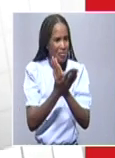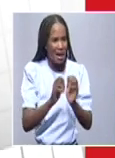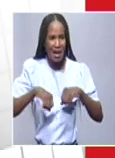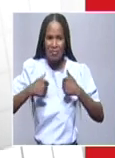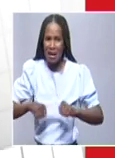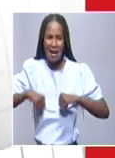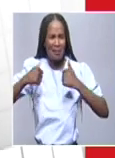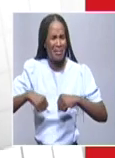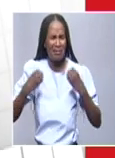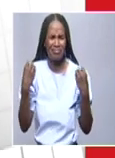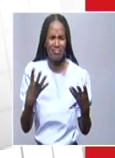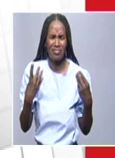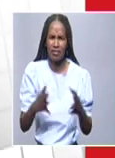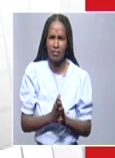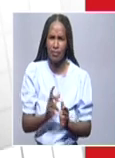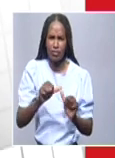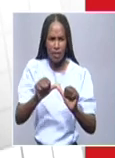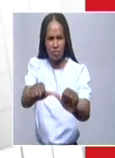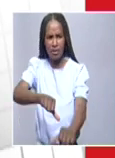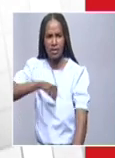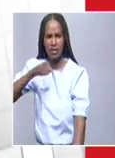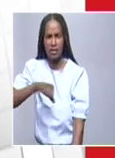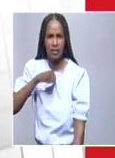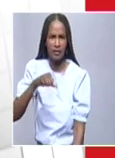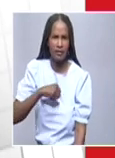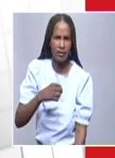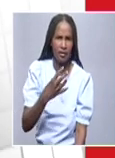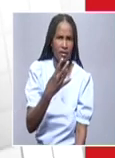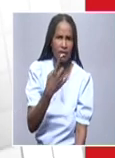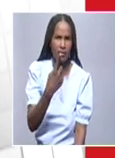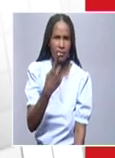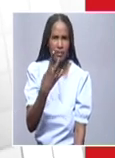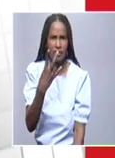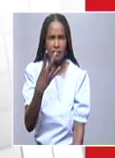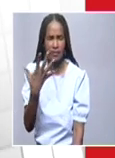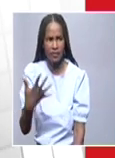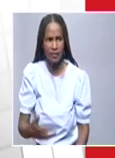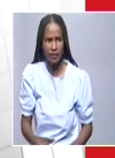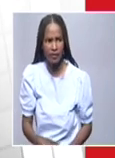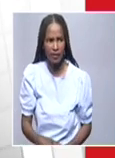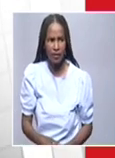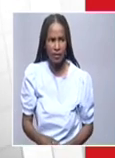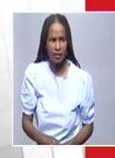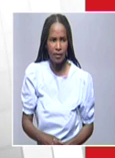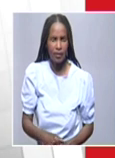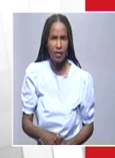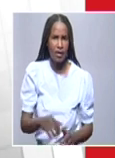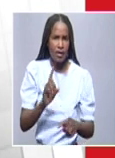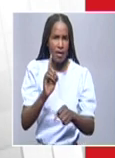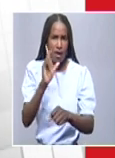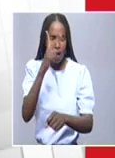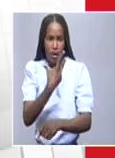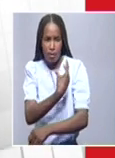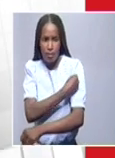The active cases are 1,075. The first dose of the COVID-19